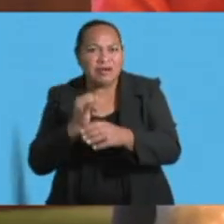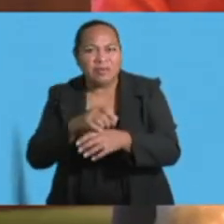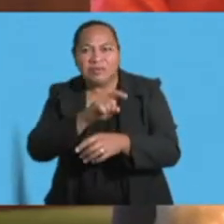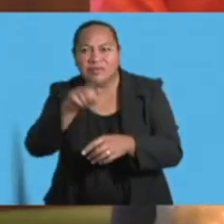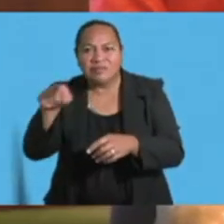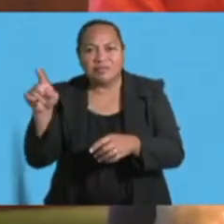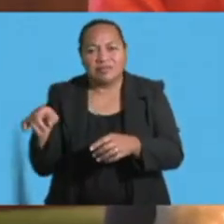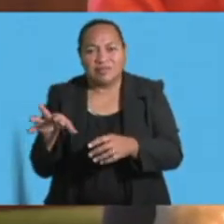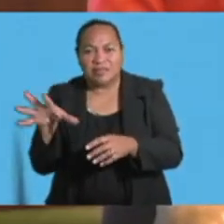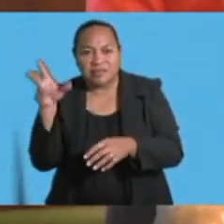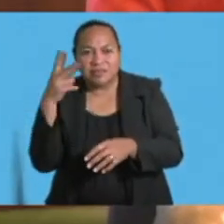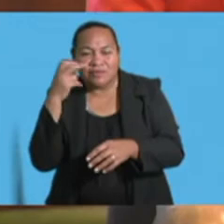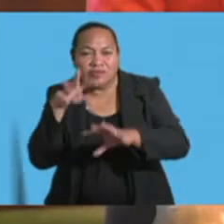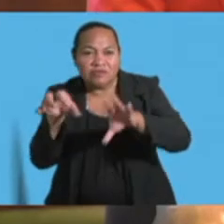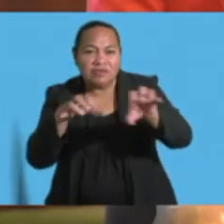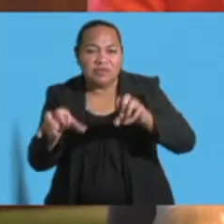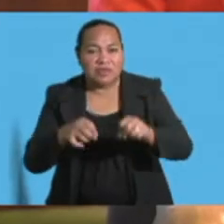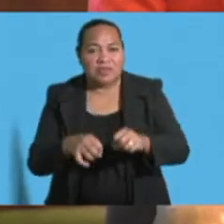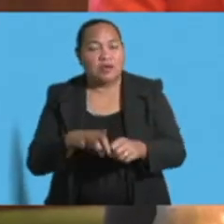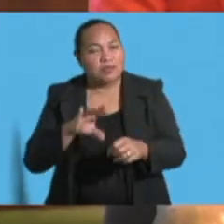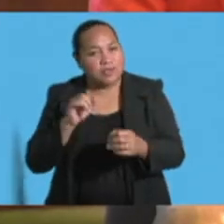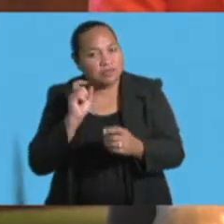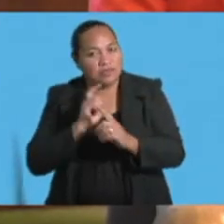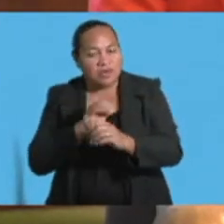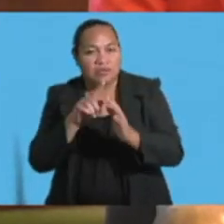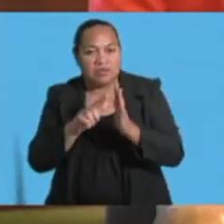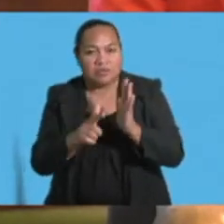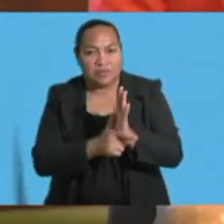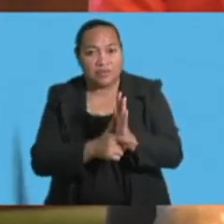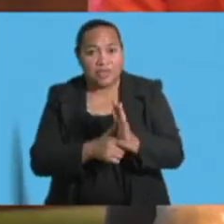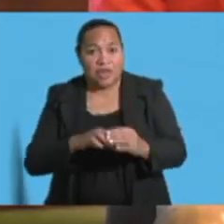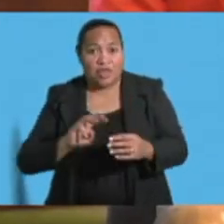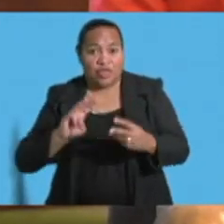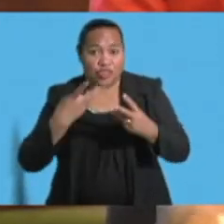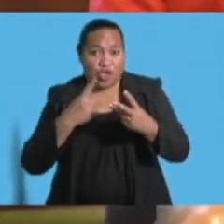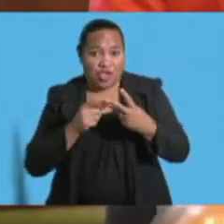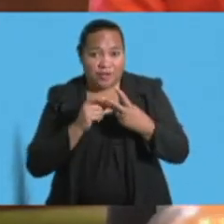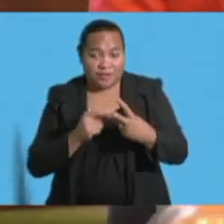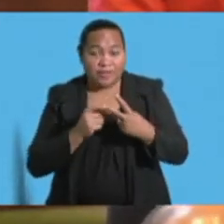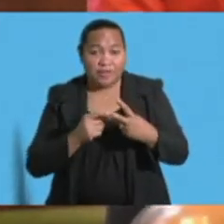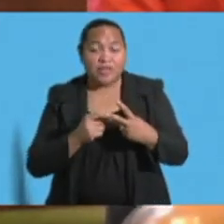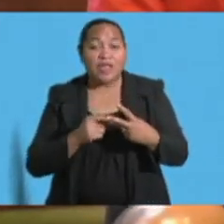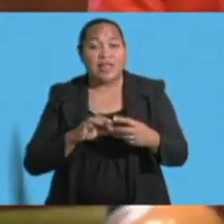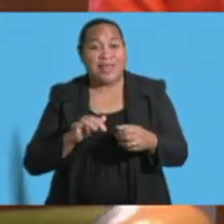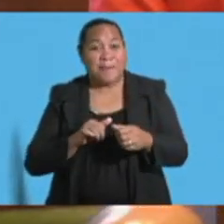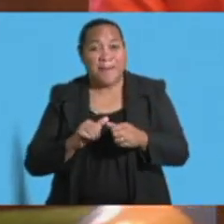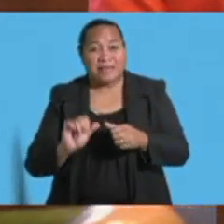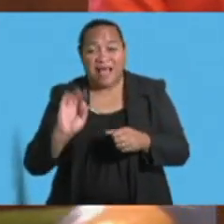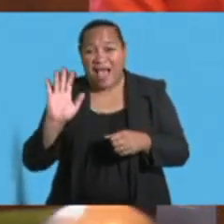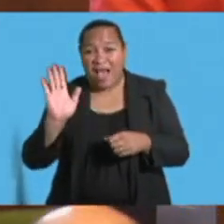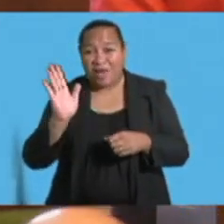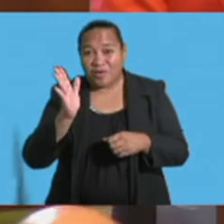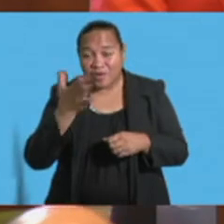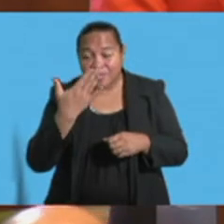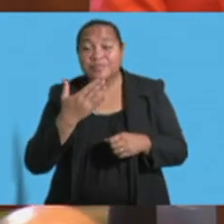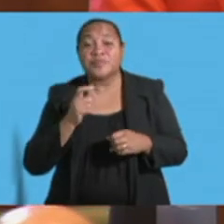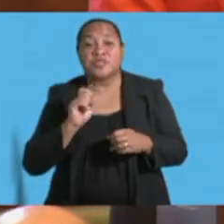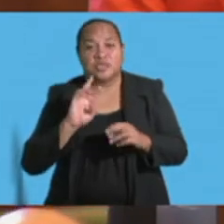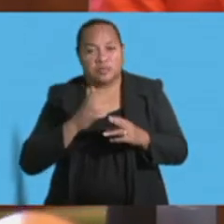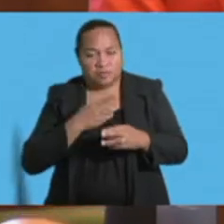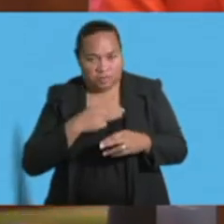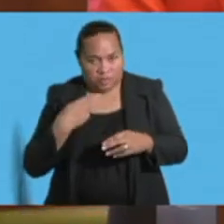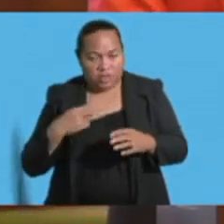appreciated. Thirdly, Madam Speaker, to avail the best possible outcomes, the Ministry will continue to deploy a relationship